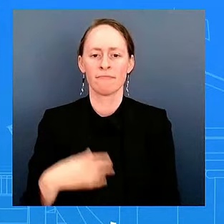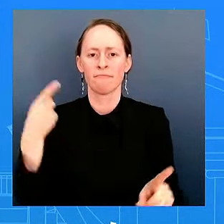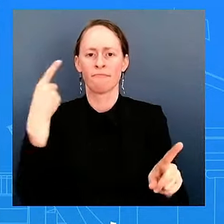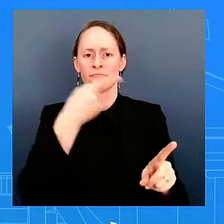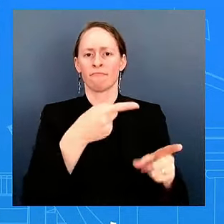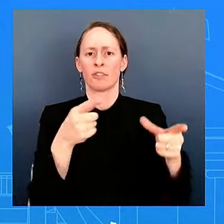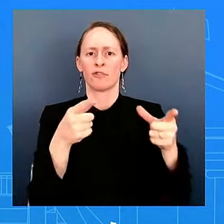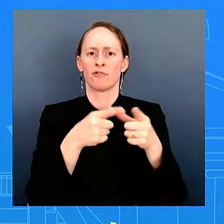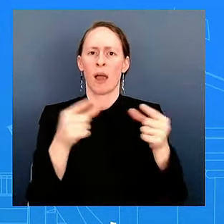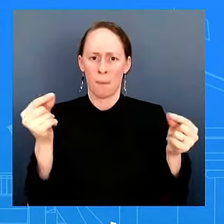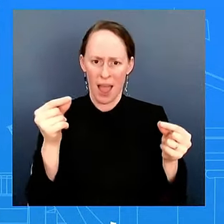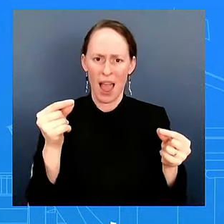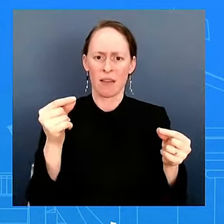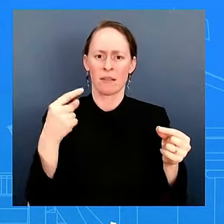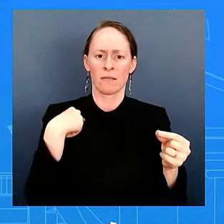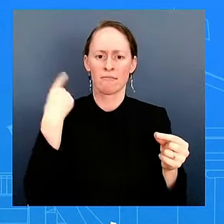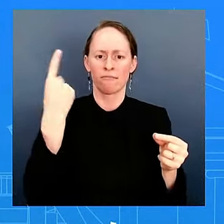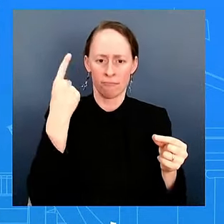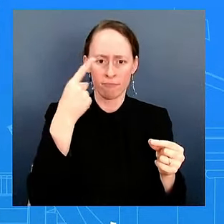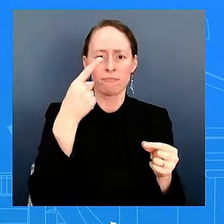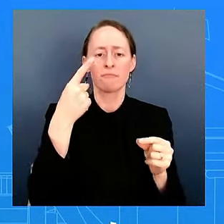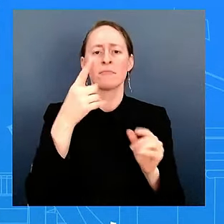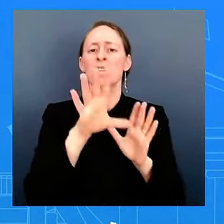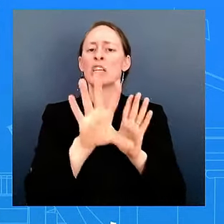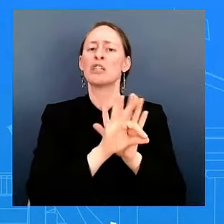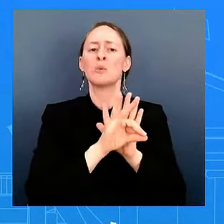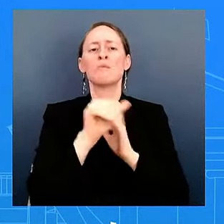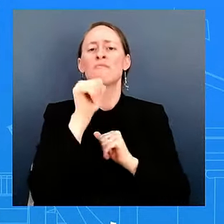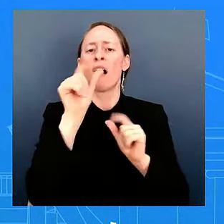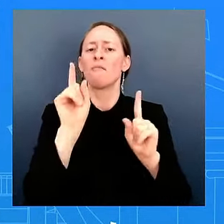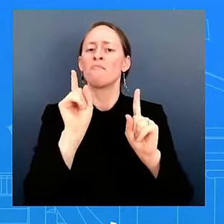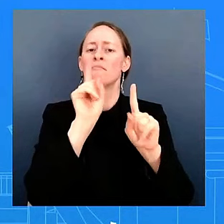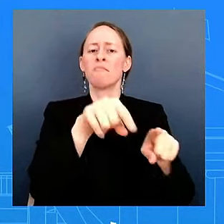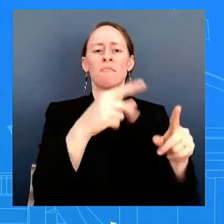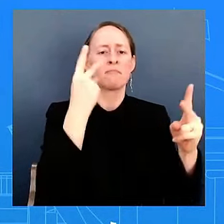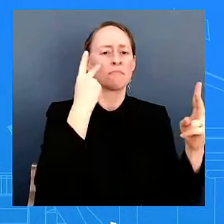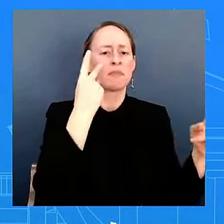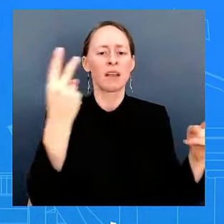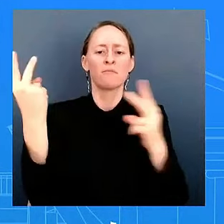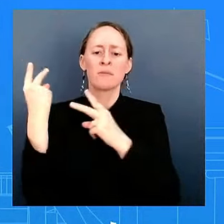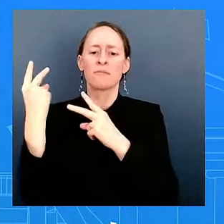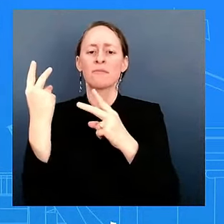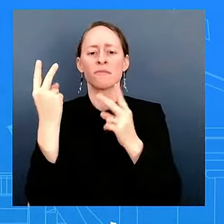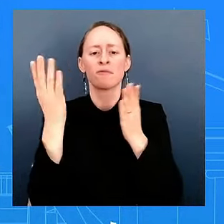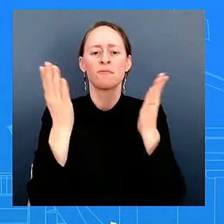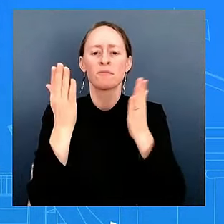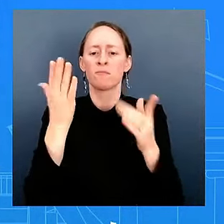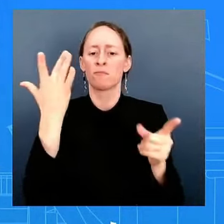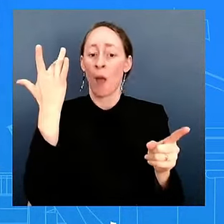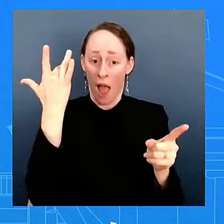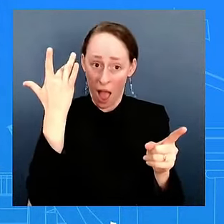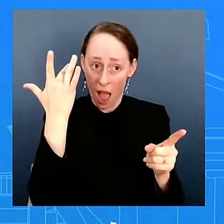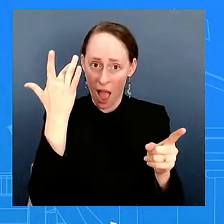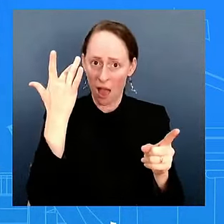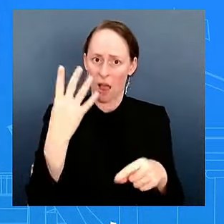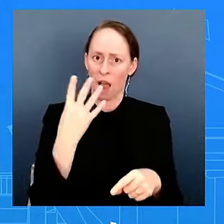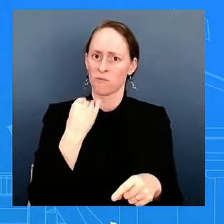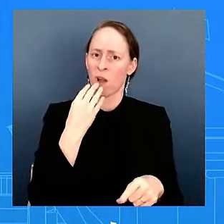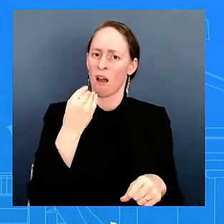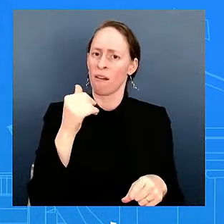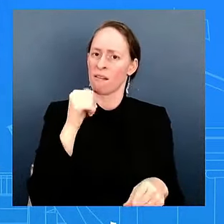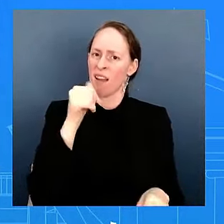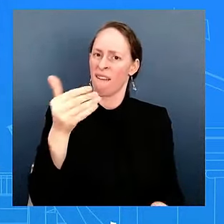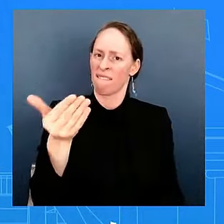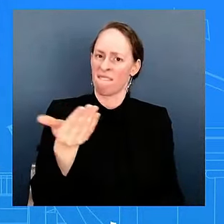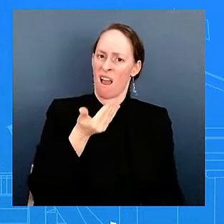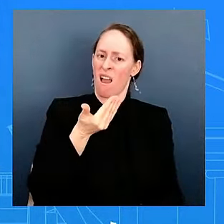service in Nagasaki because Israel was not invited. And I'm just curious if that is a sort of broader policy from